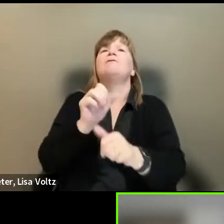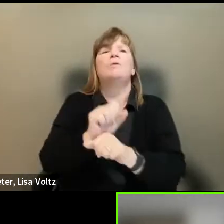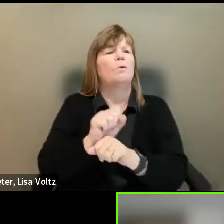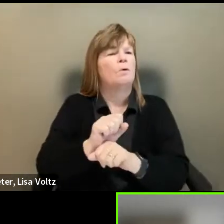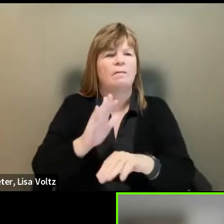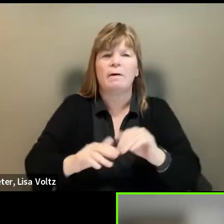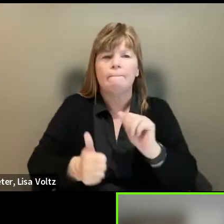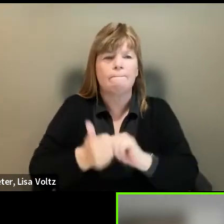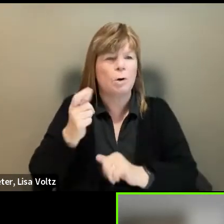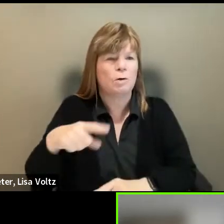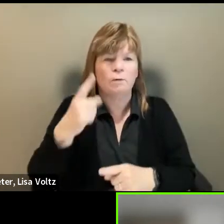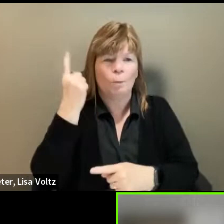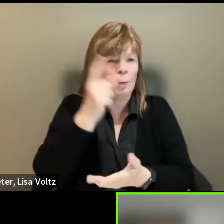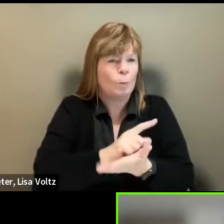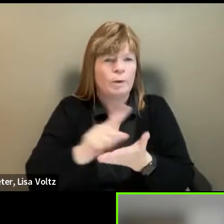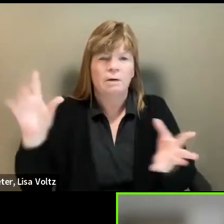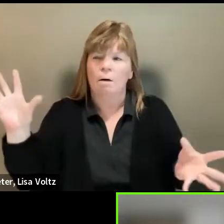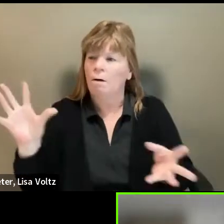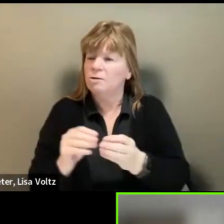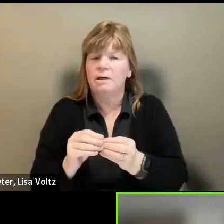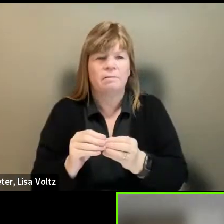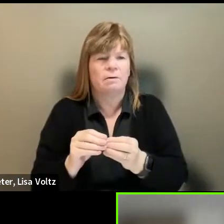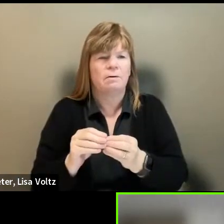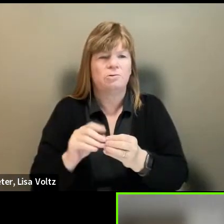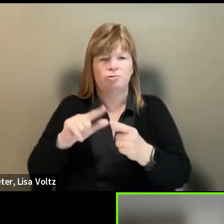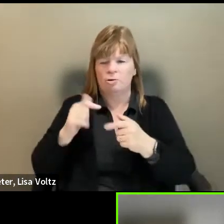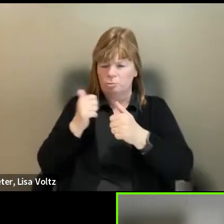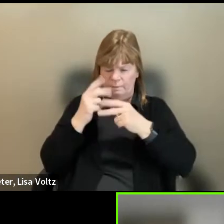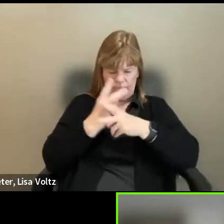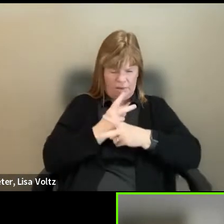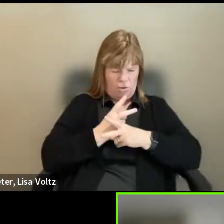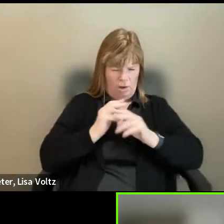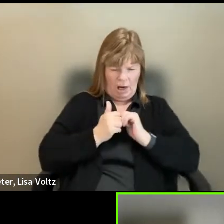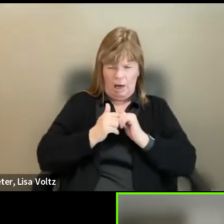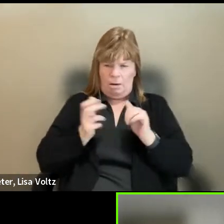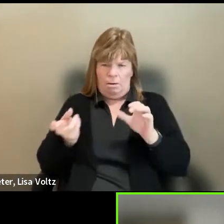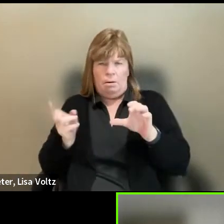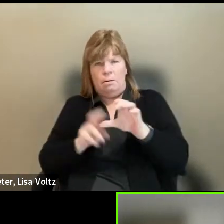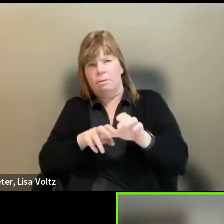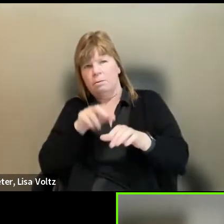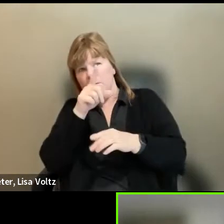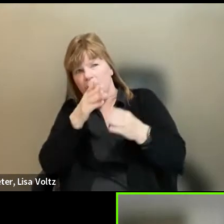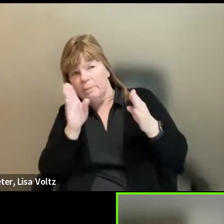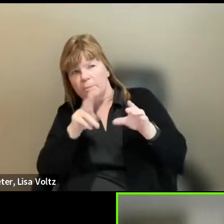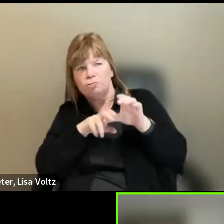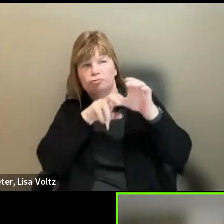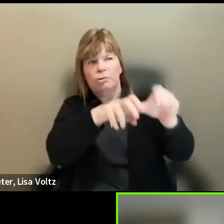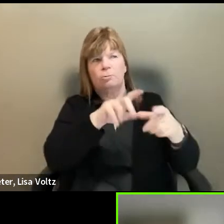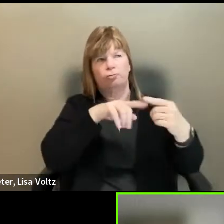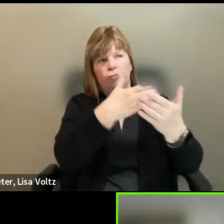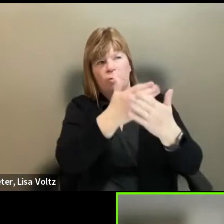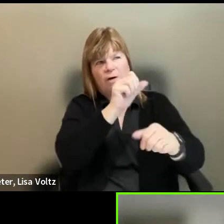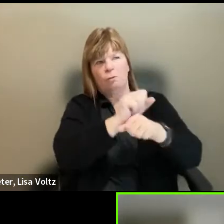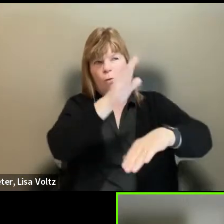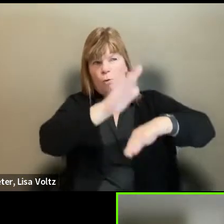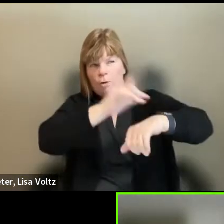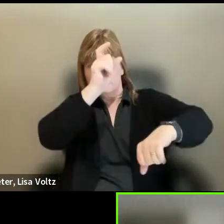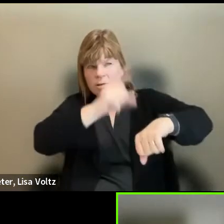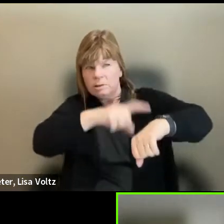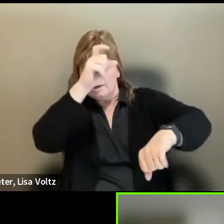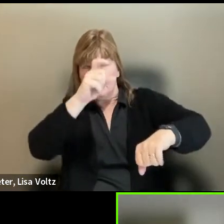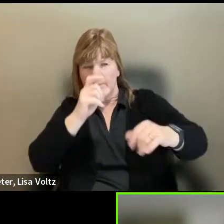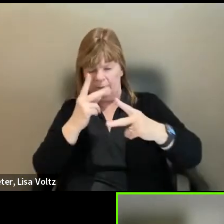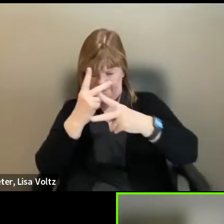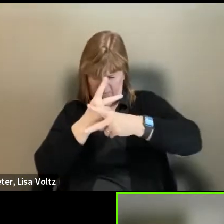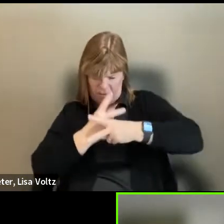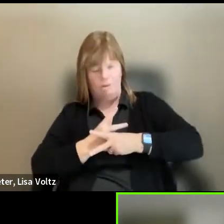us do in a week. So just figuring out how to get public transportation to get you to work on time is a